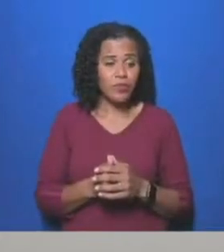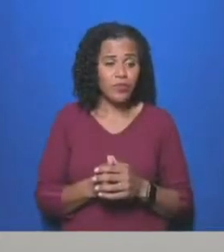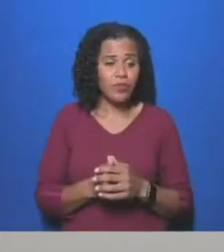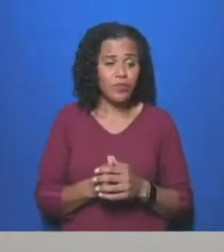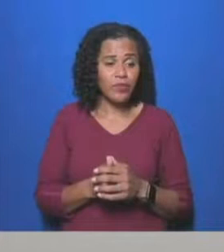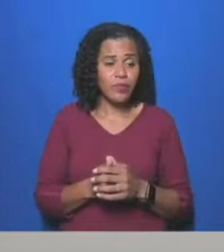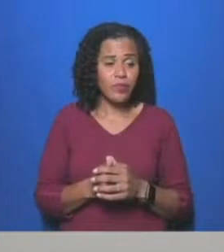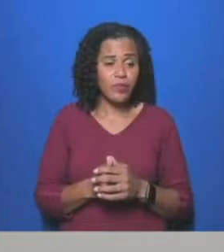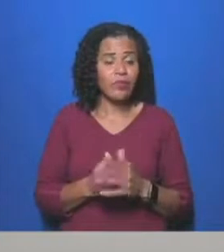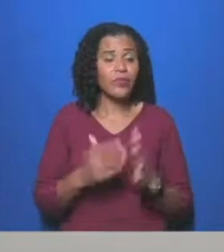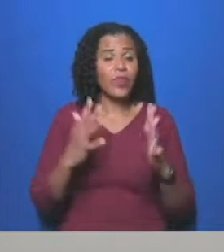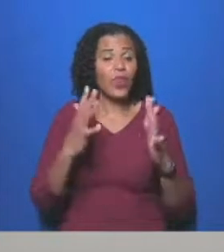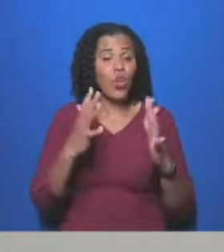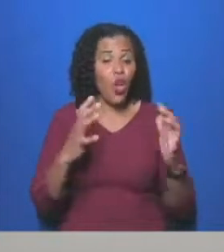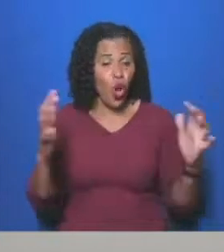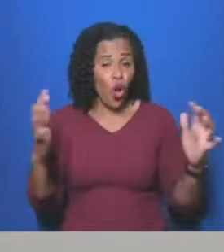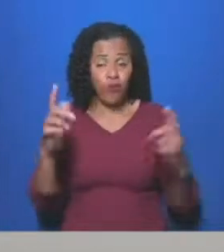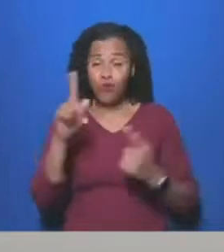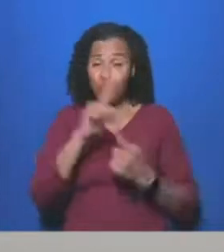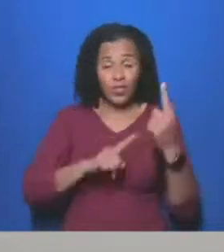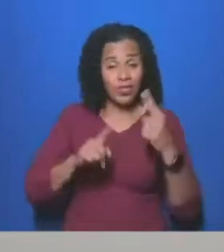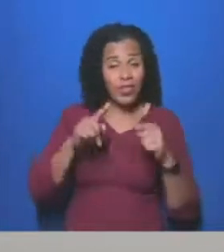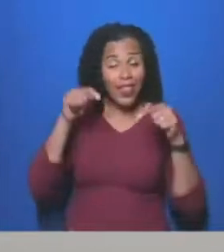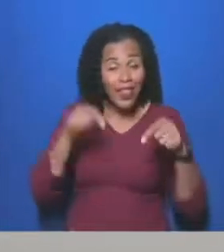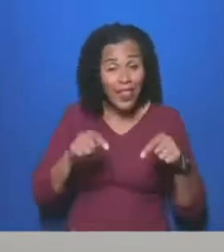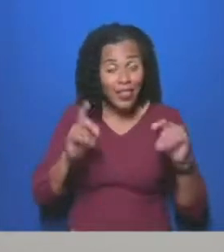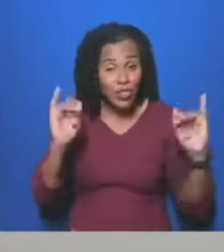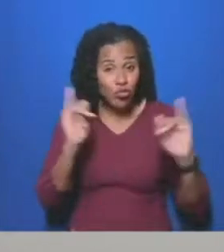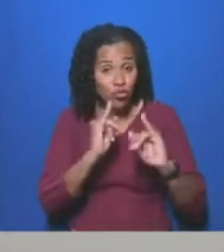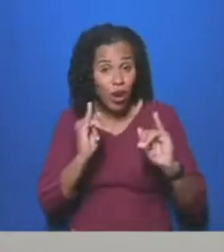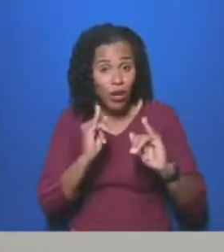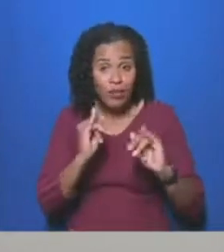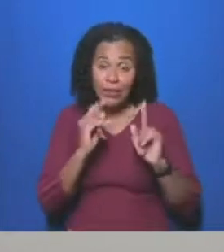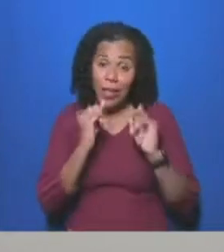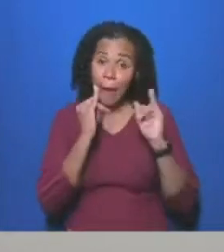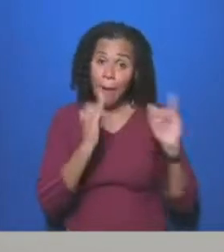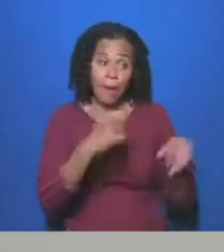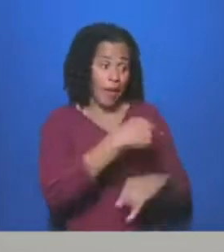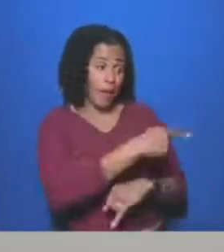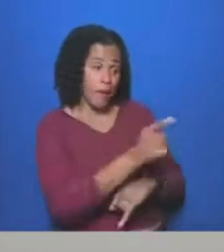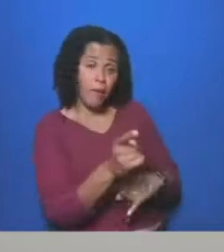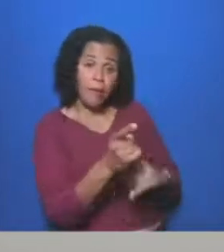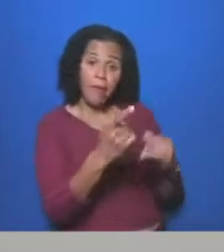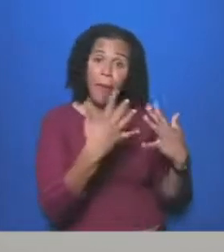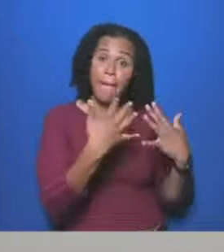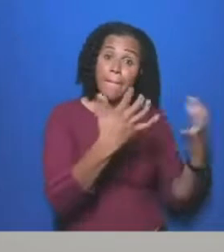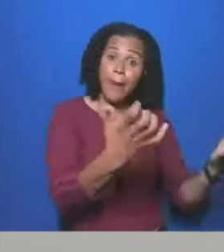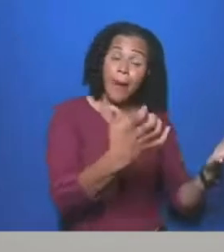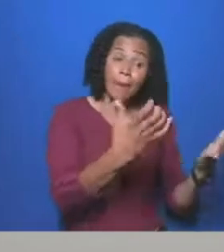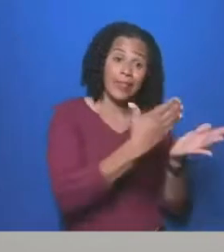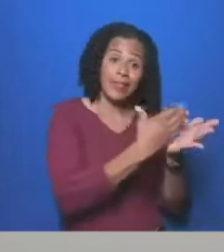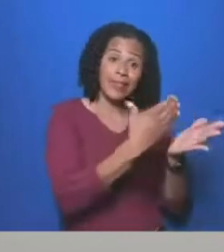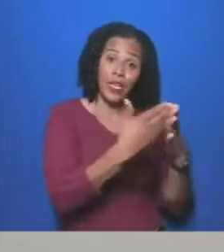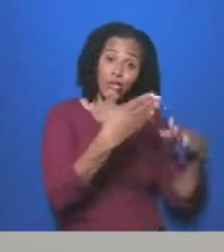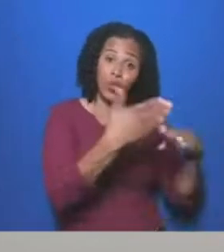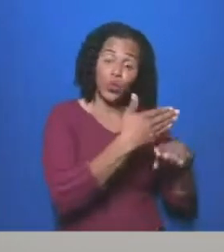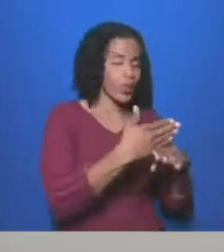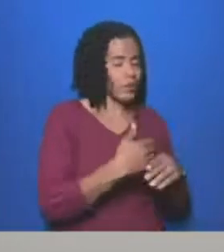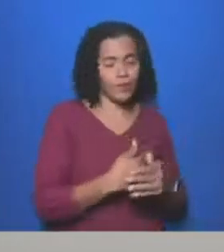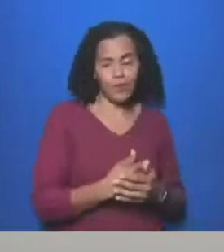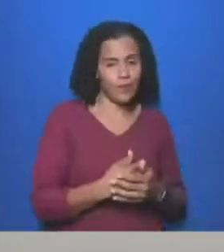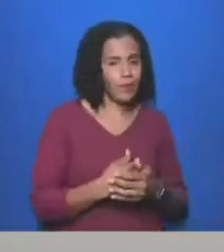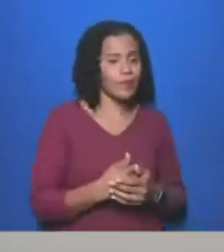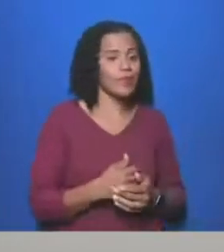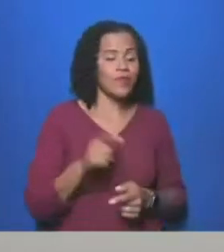Conference, this crisis was not caused by public sector workers. It was caused by the field ideology of successive